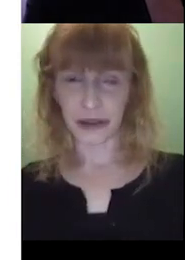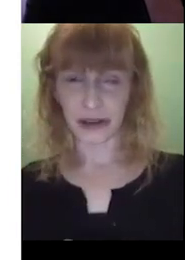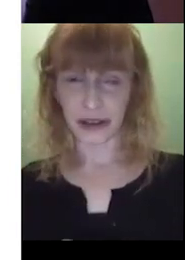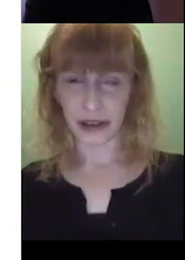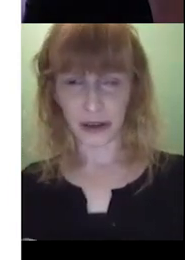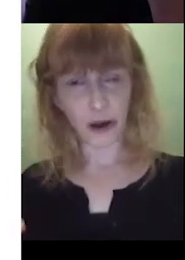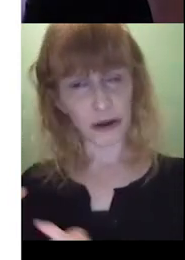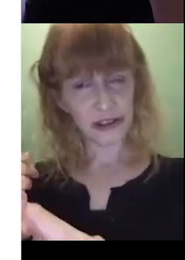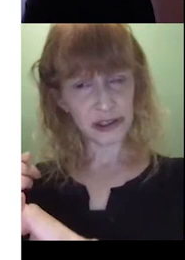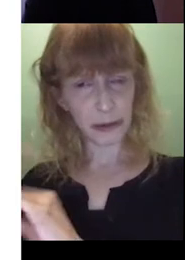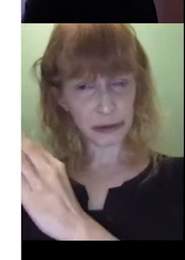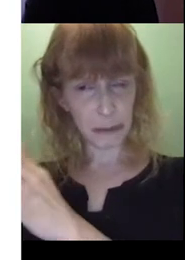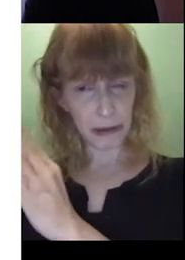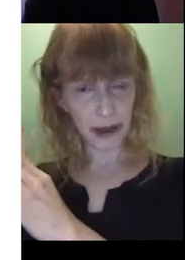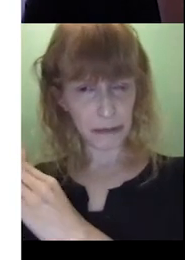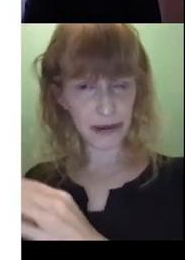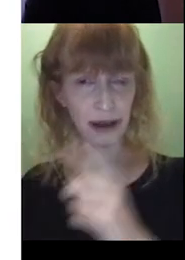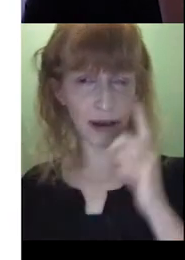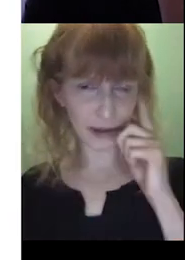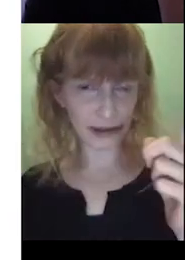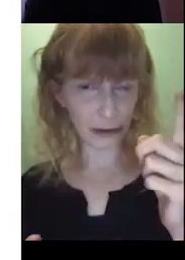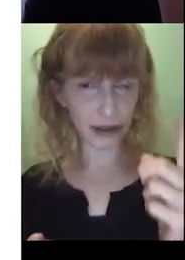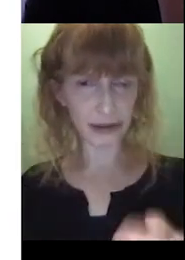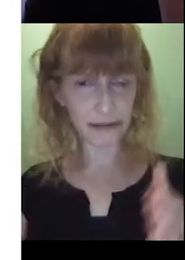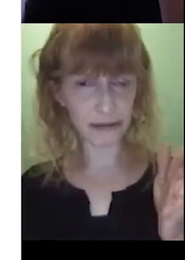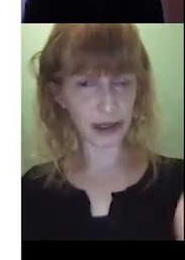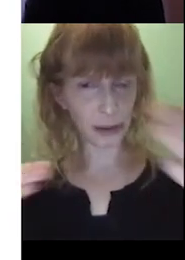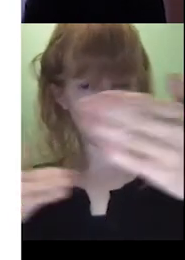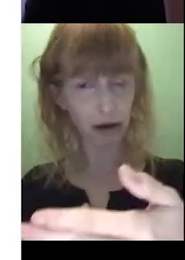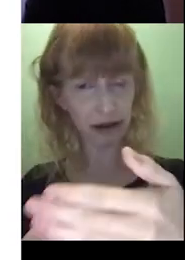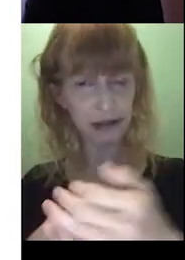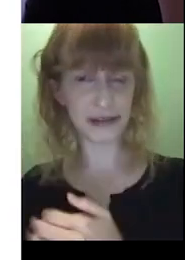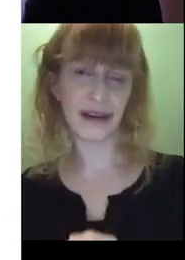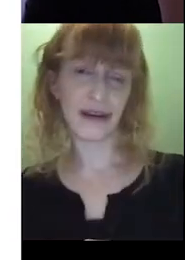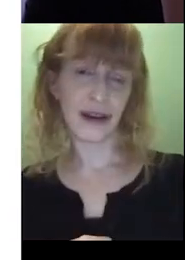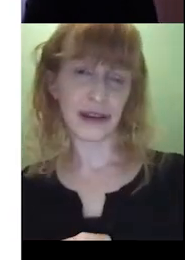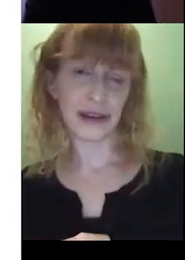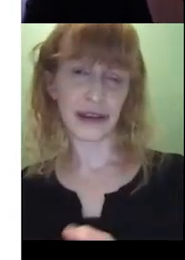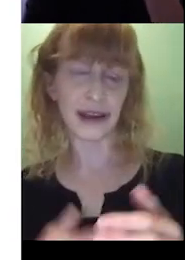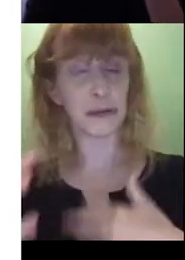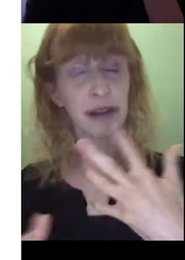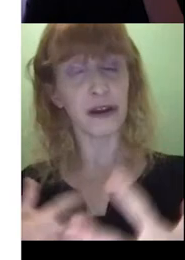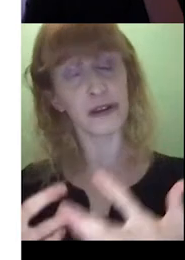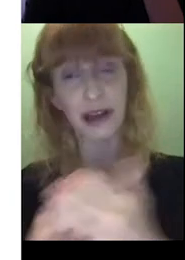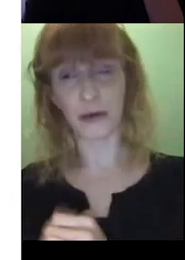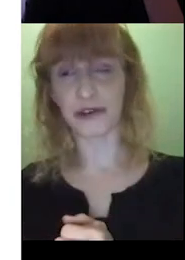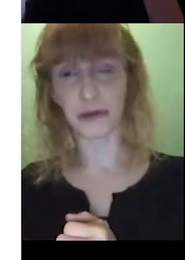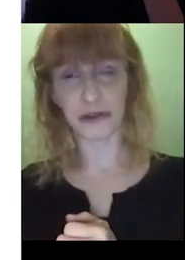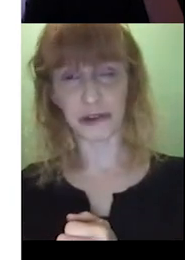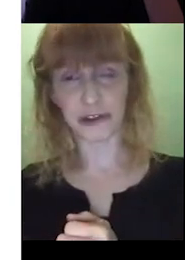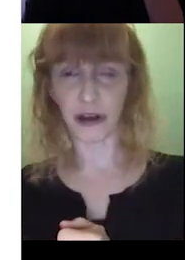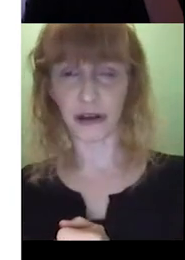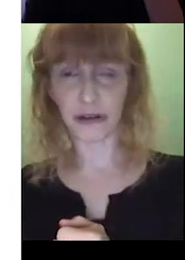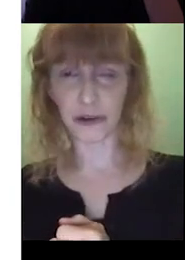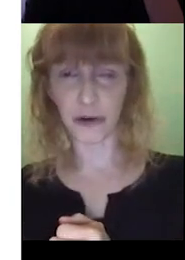might say something like that. Oh, Spot's mum is looking in a box. And then again, depending on the language